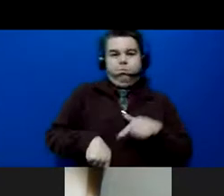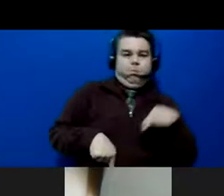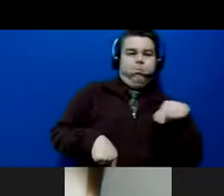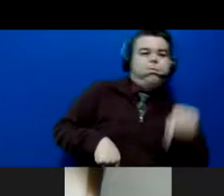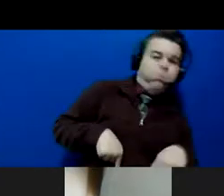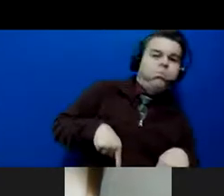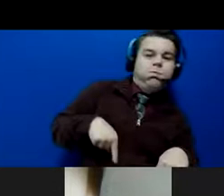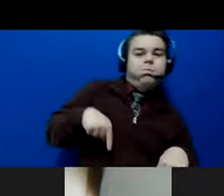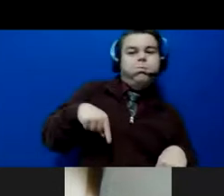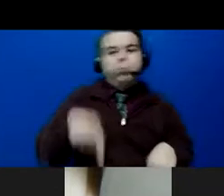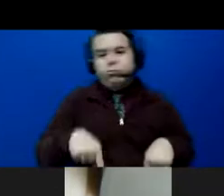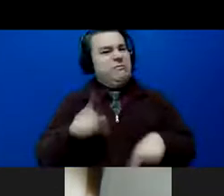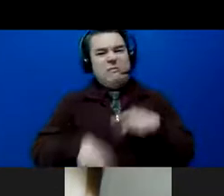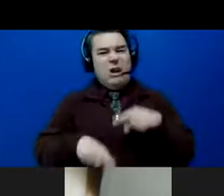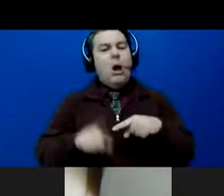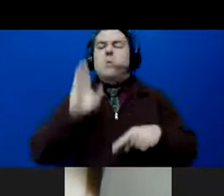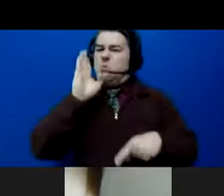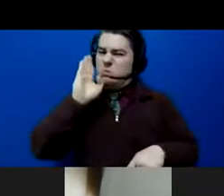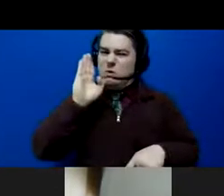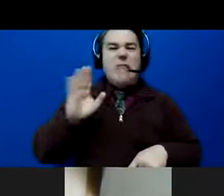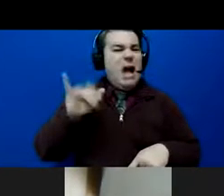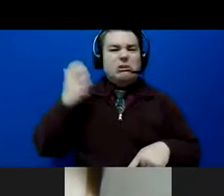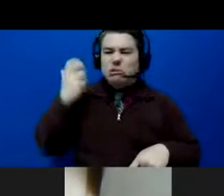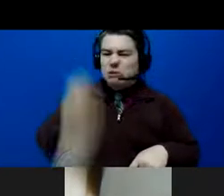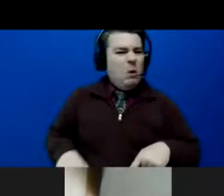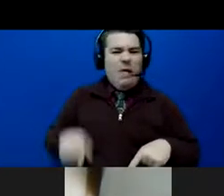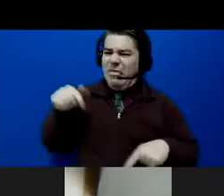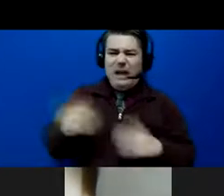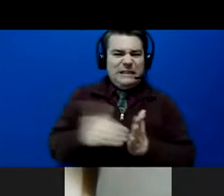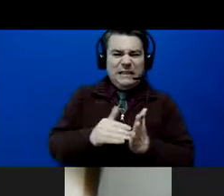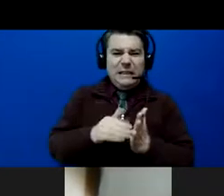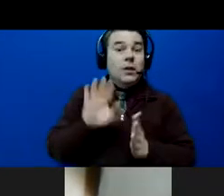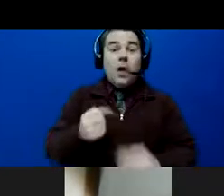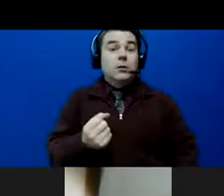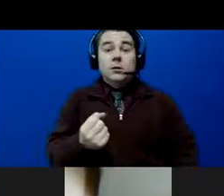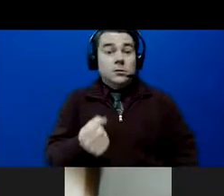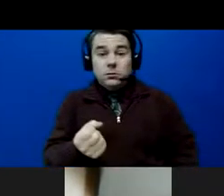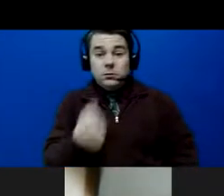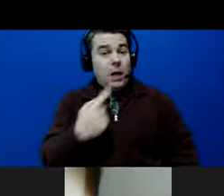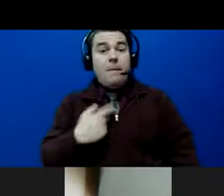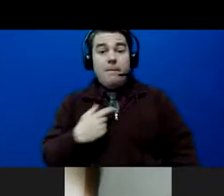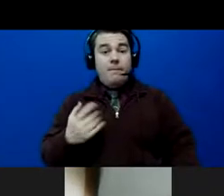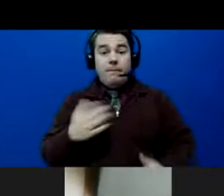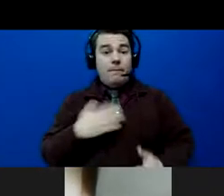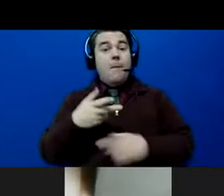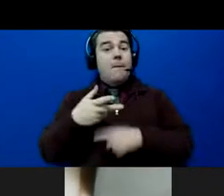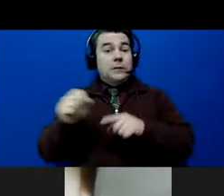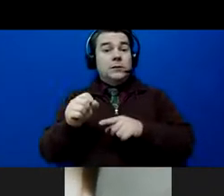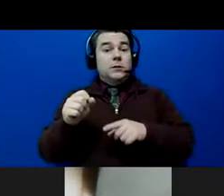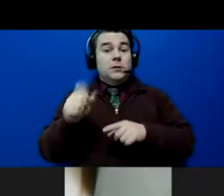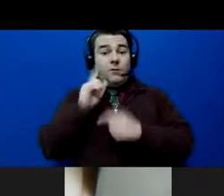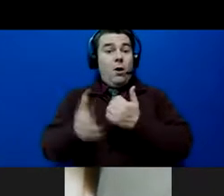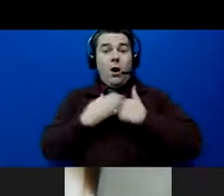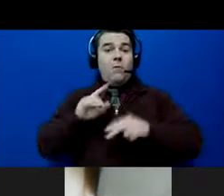and get healthy. Make this your why. It doesn't have to be a business why. It can be a, I'm going to be consistent with my products and be healthy why.